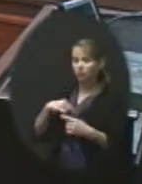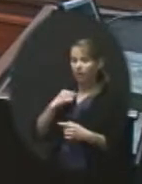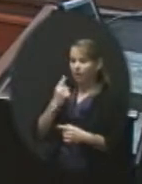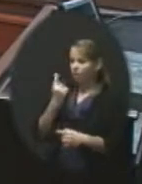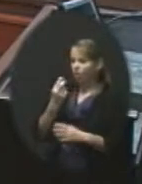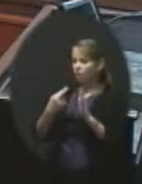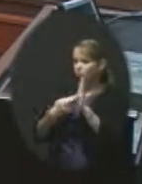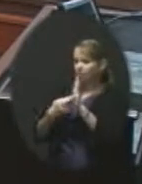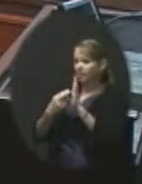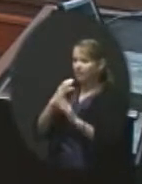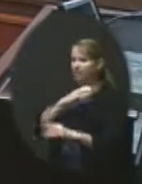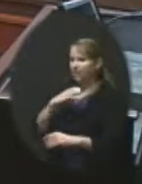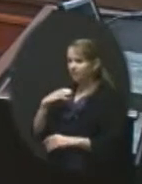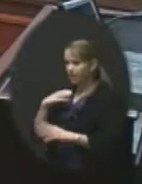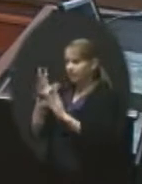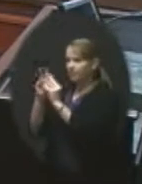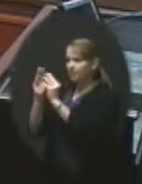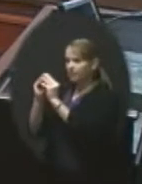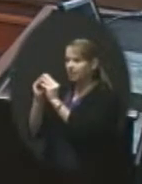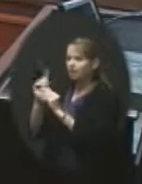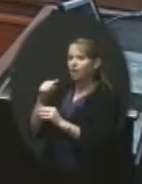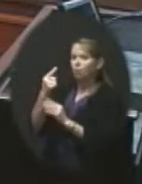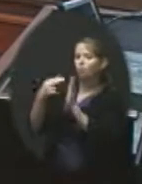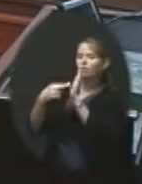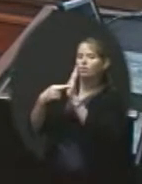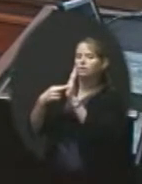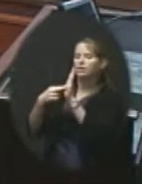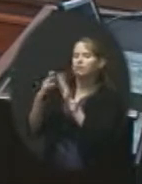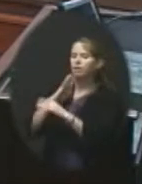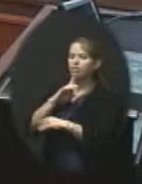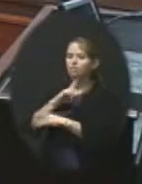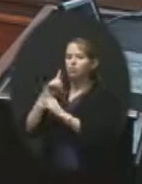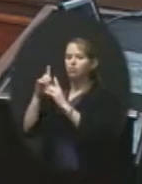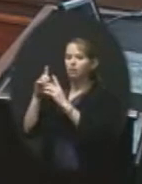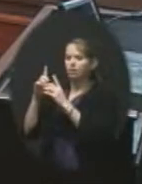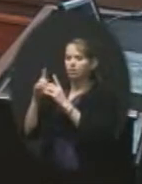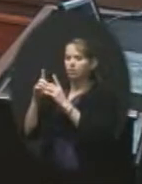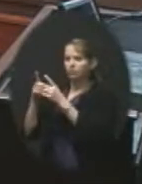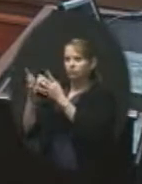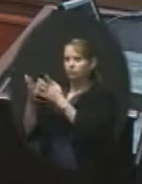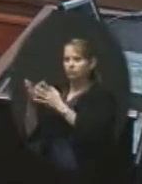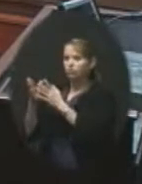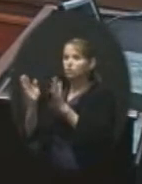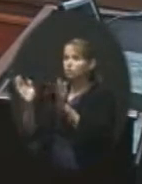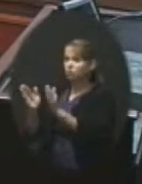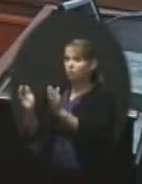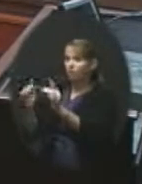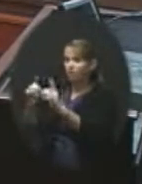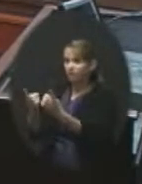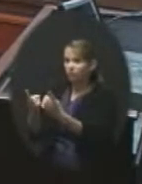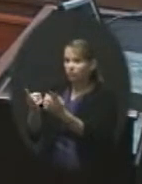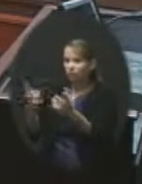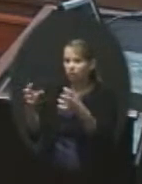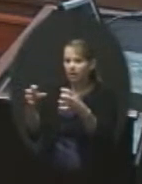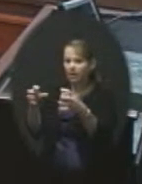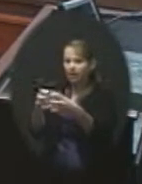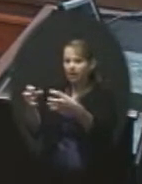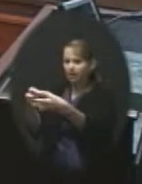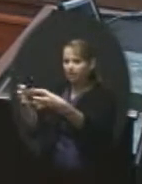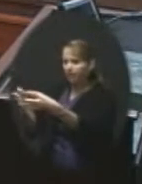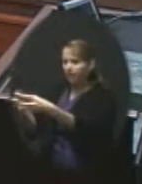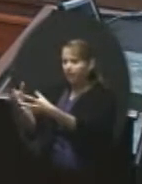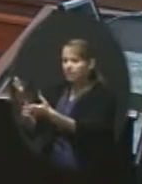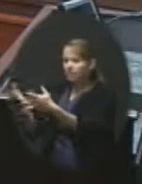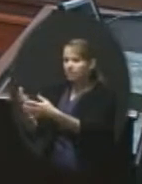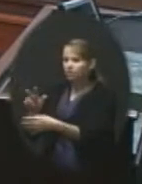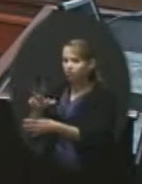member on the board of directors. Some of these smaller districts, they're combined into these areas where they might, I don't know, have 30 or 40